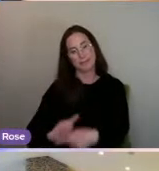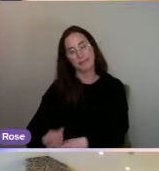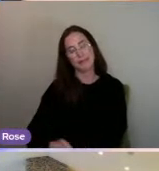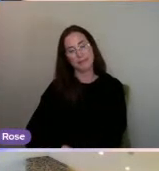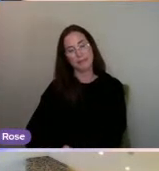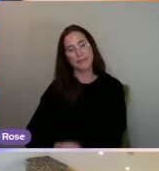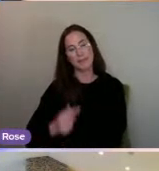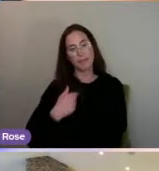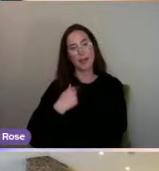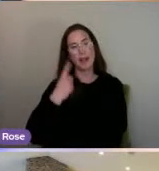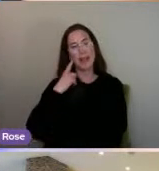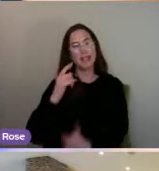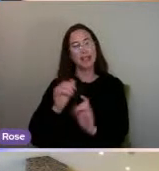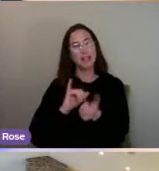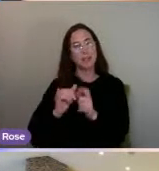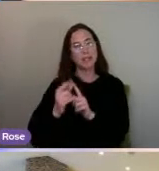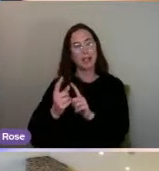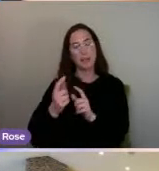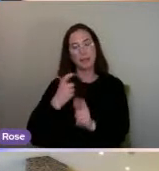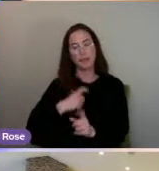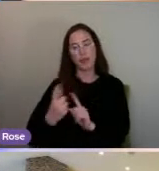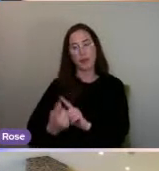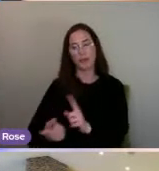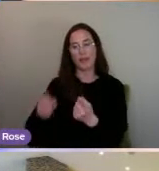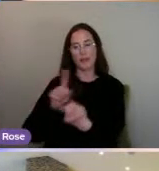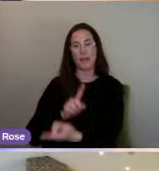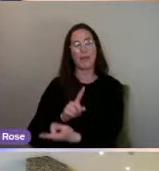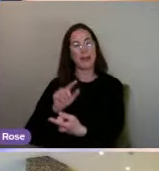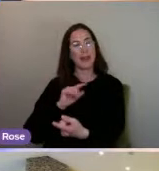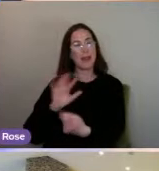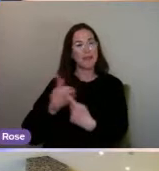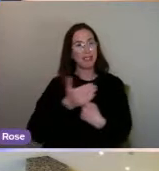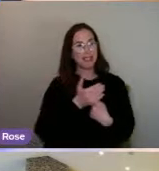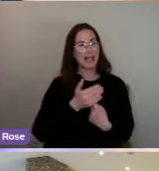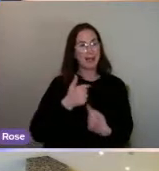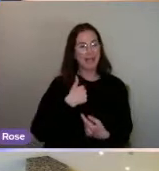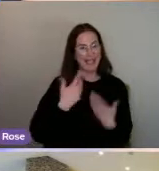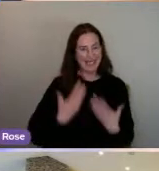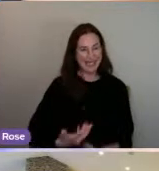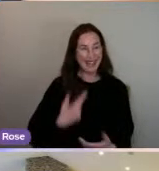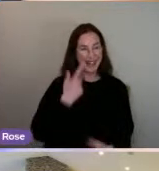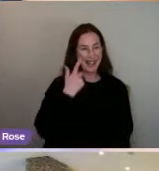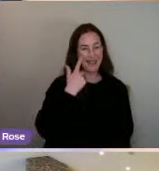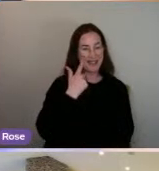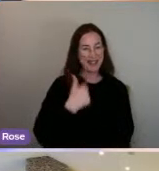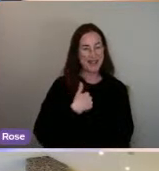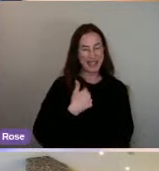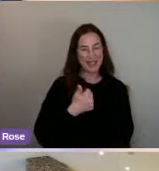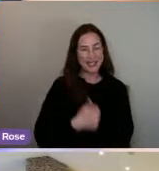role reversal. They kind of, like, protect me now, keep an eye on me, which is good.